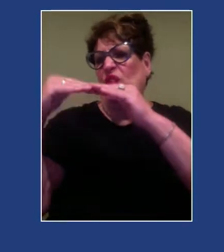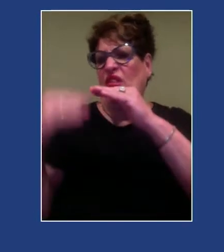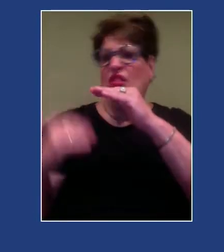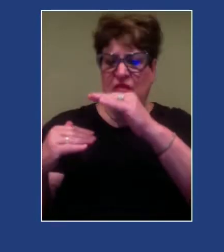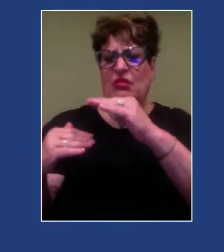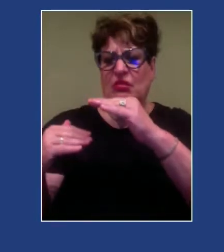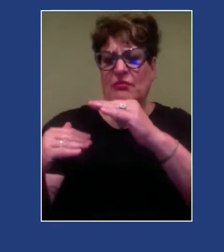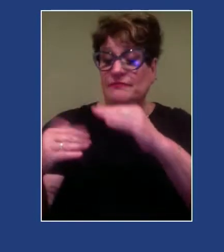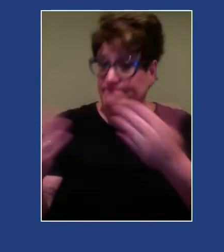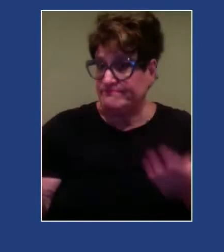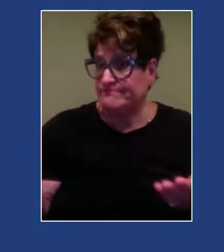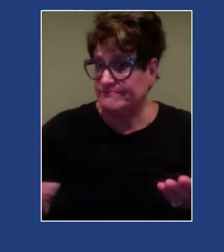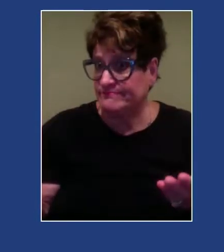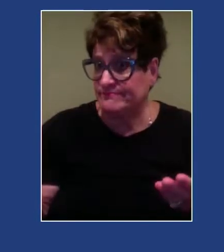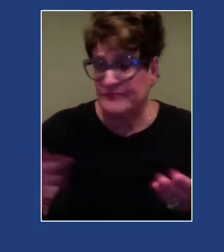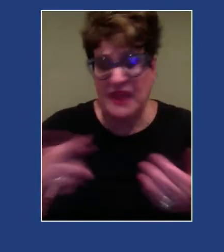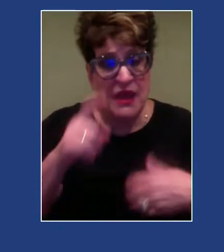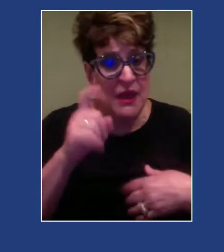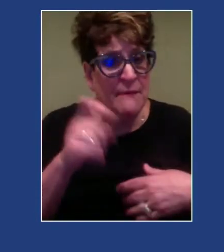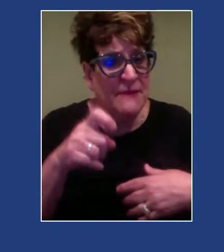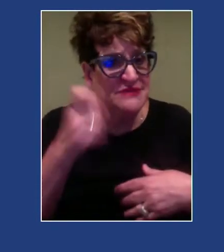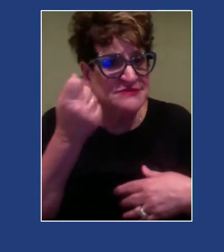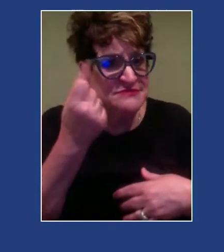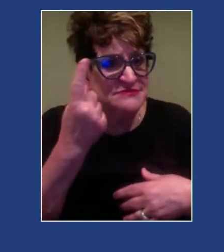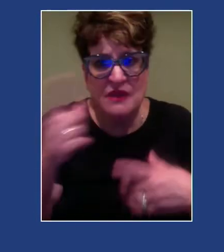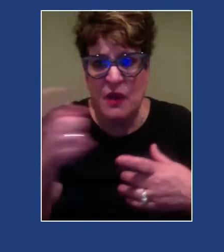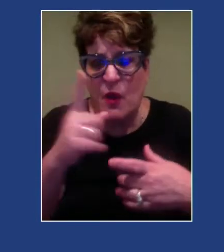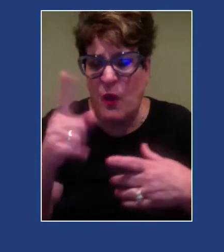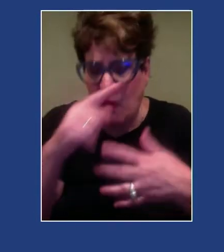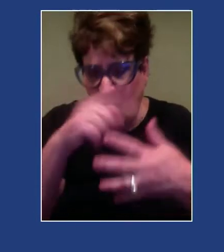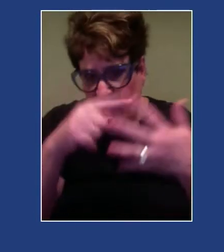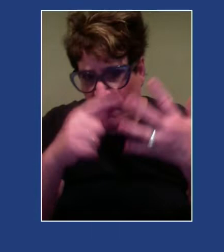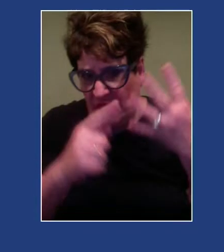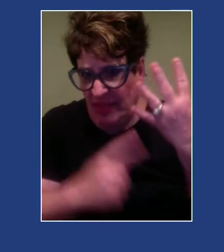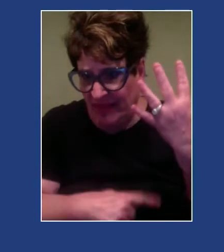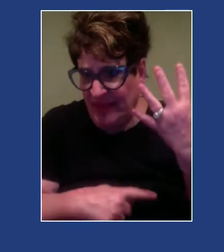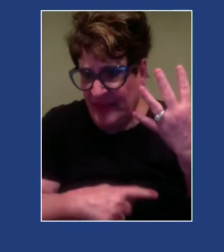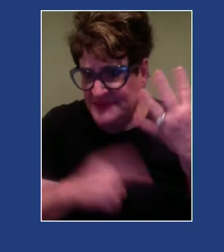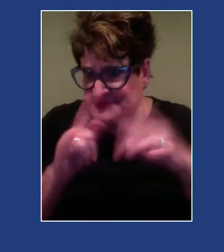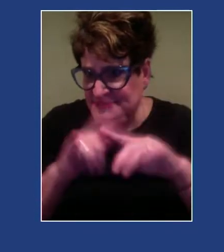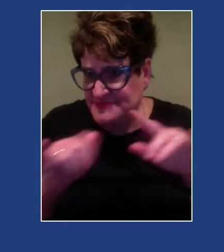space for all of these things at the same time as I'm working with my clients.